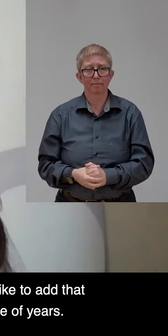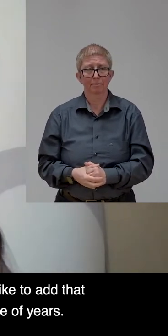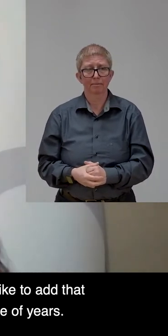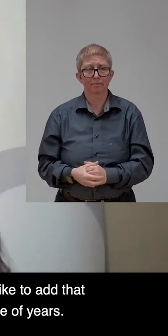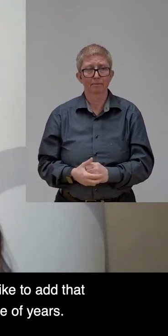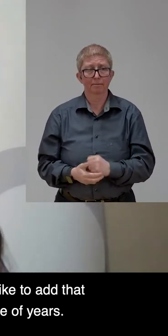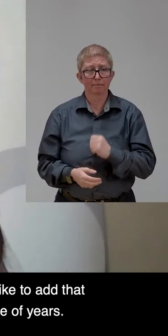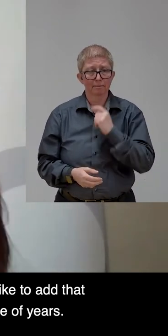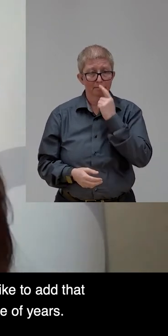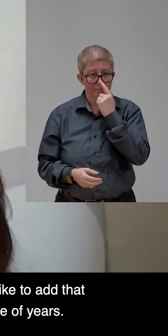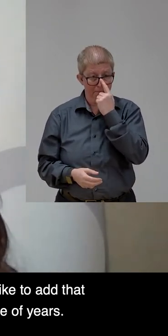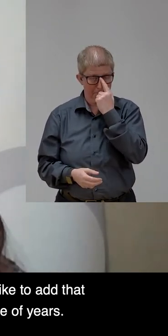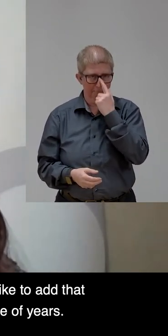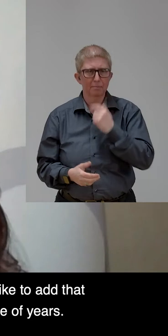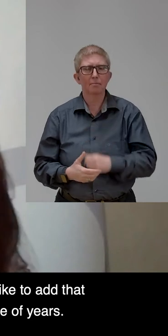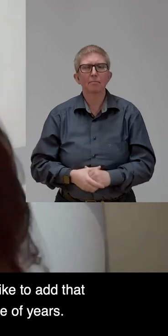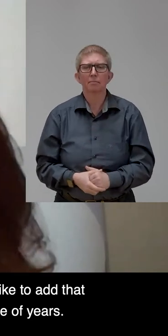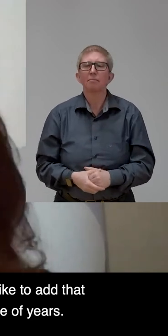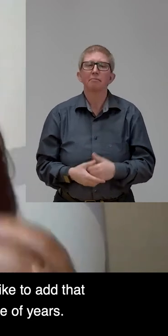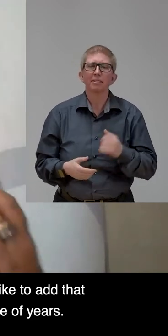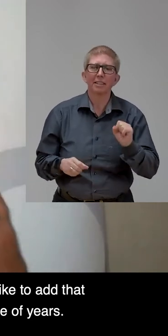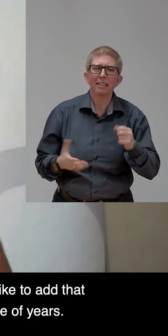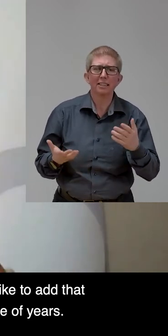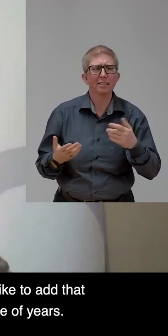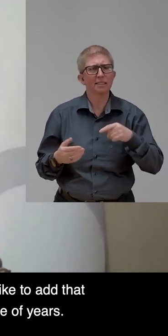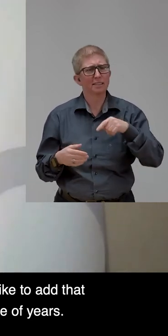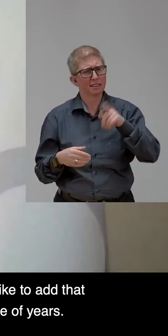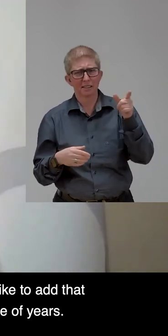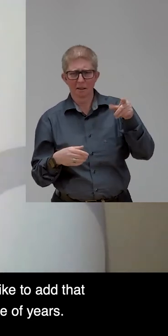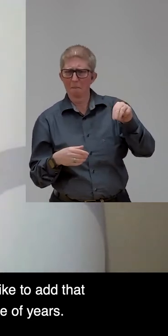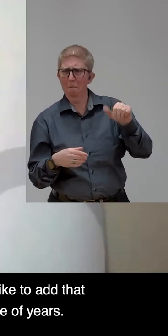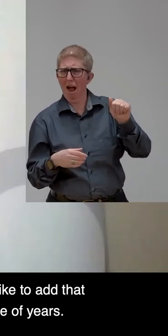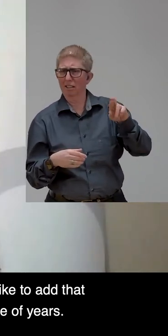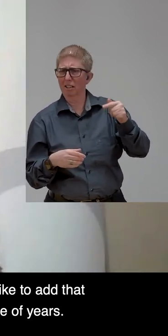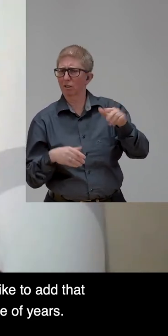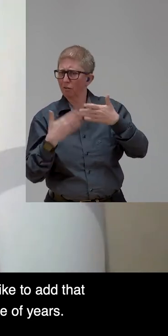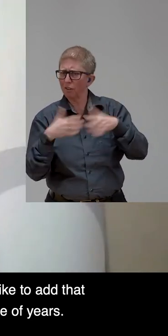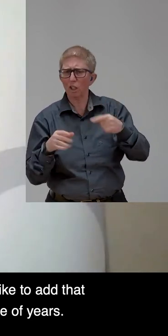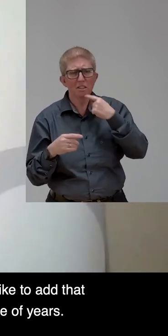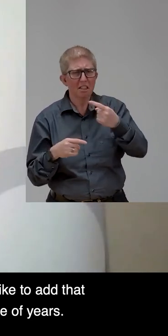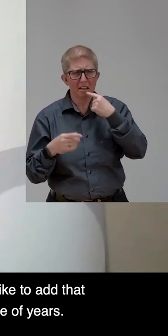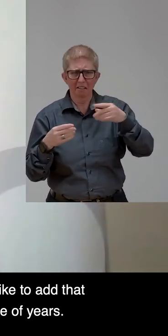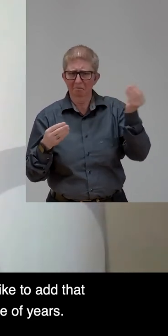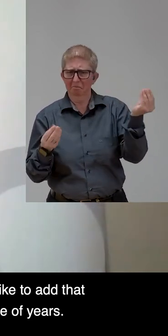I mean, Martin has said almost everything, but I would like to add that